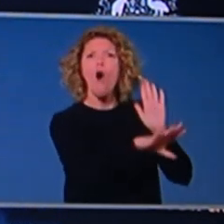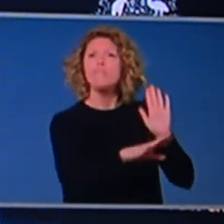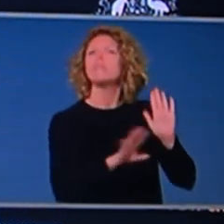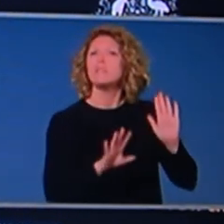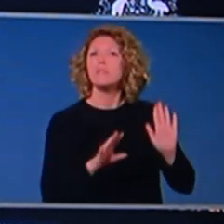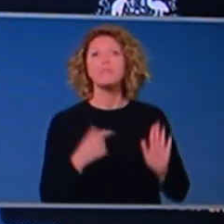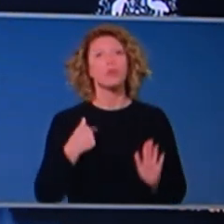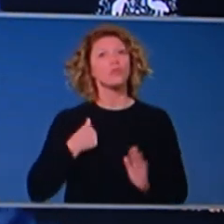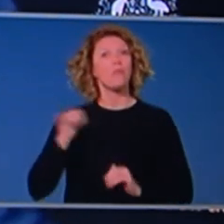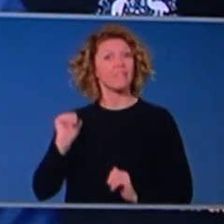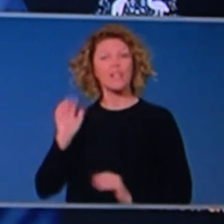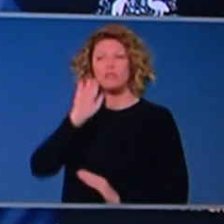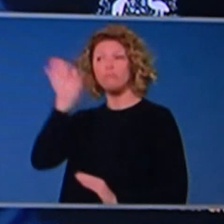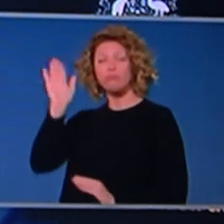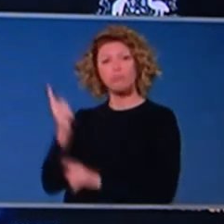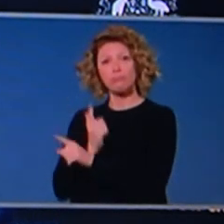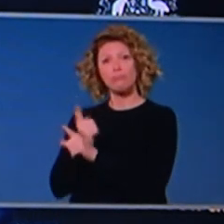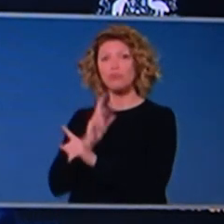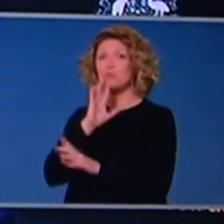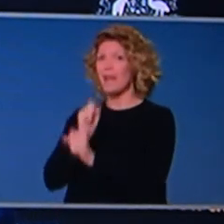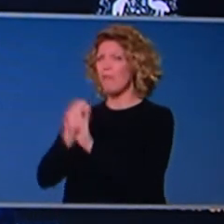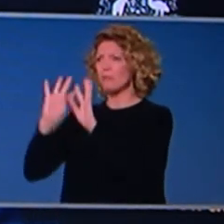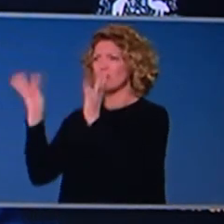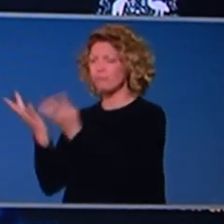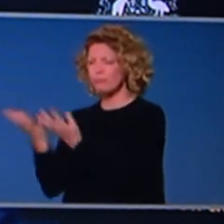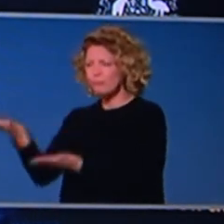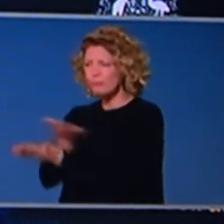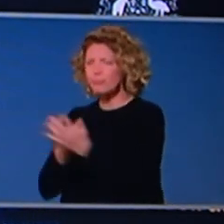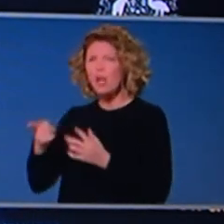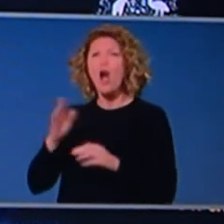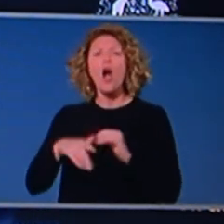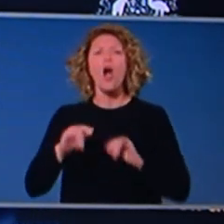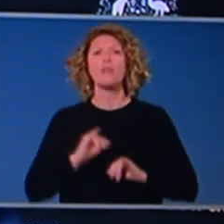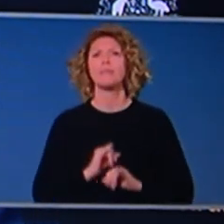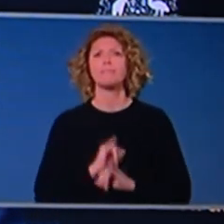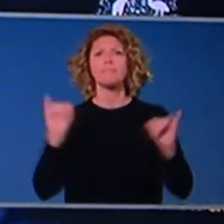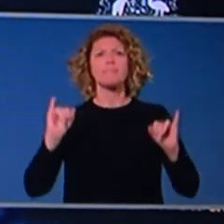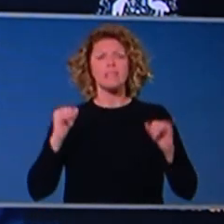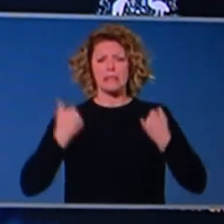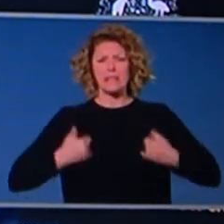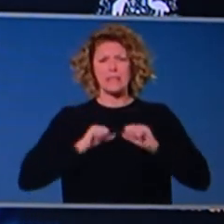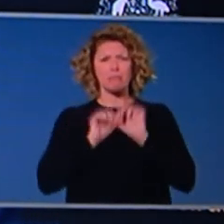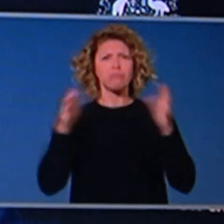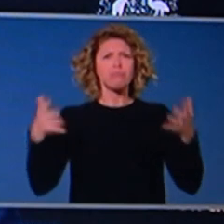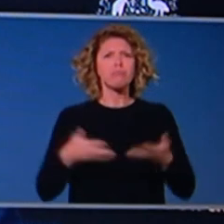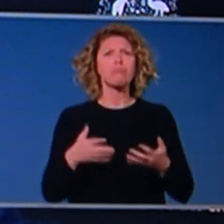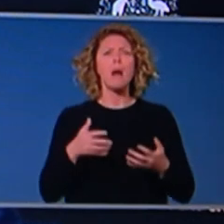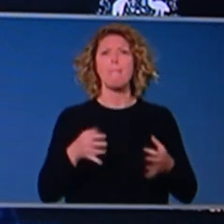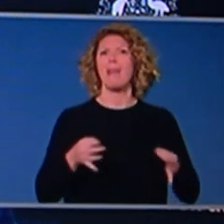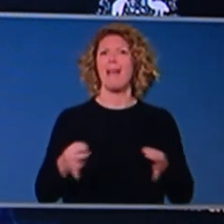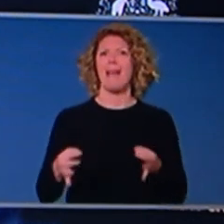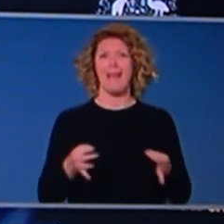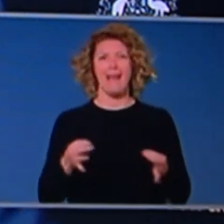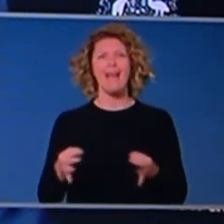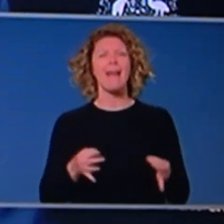present to the National Cabinet what we call the Pandemic Health Intelligence Plan. And I'll go into